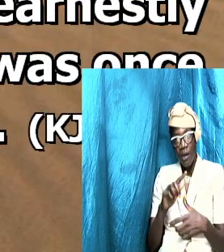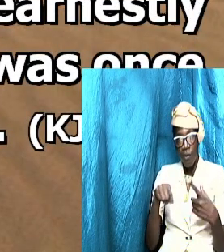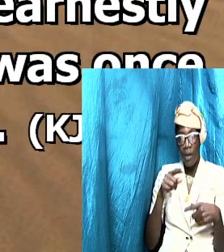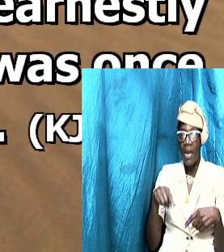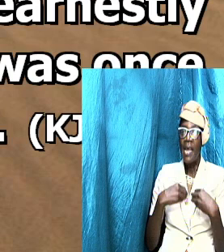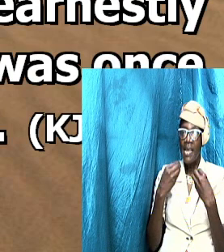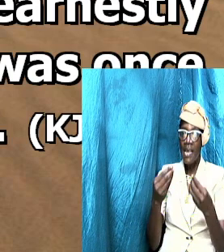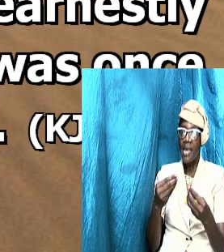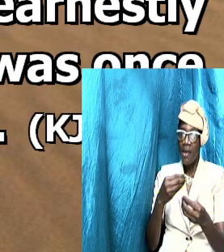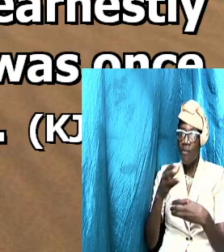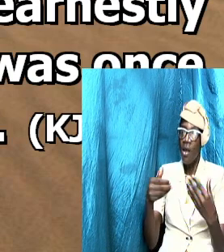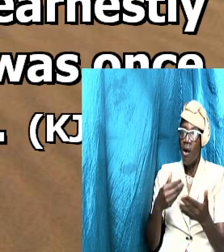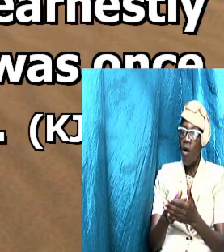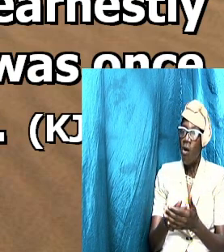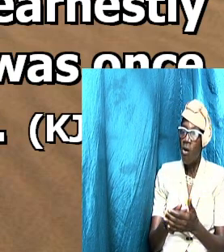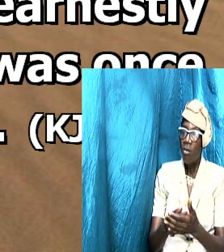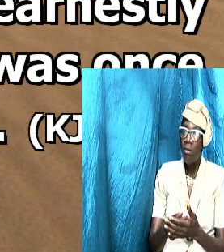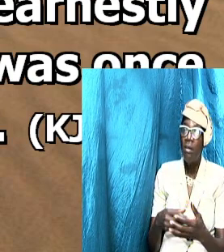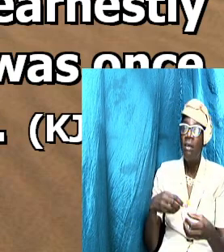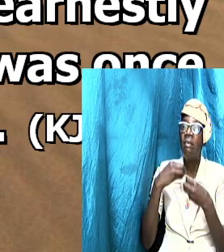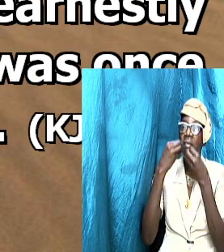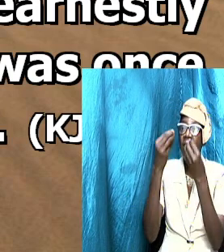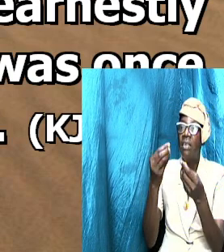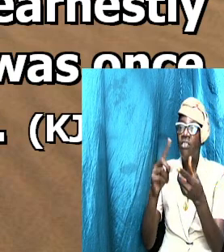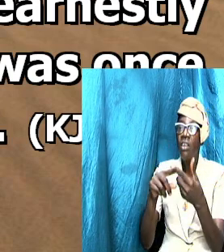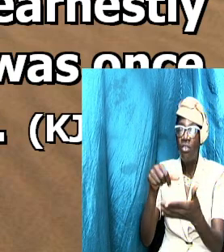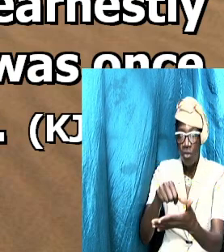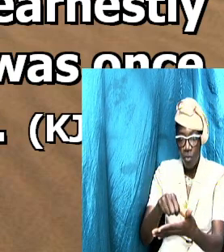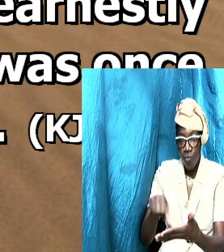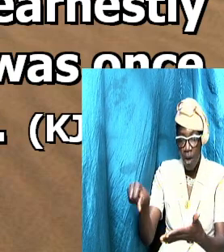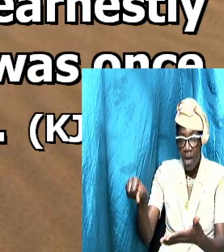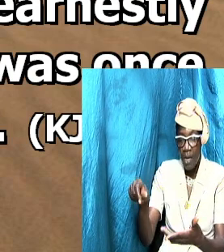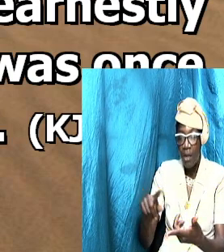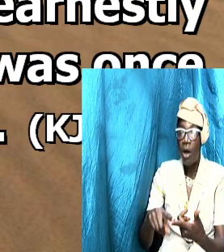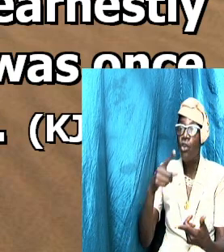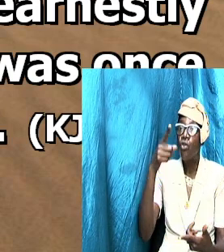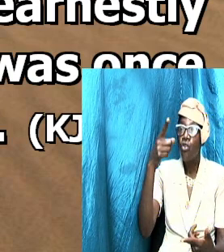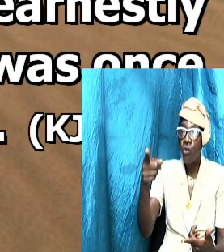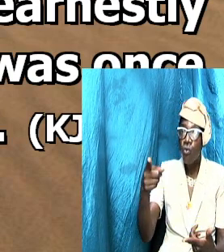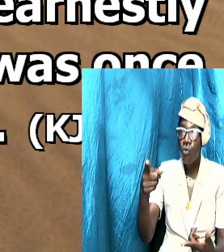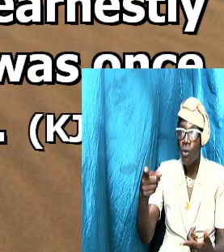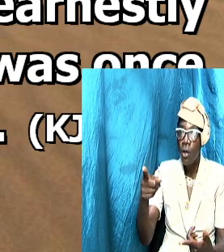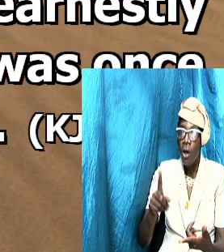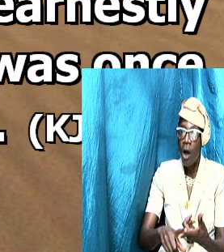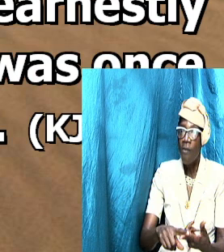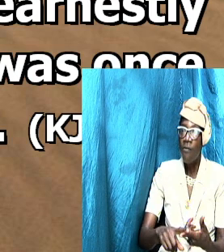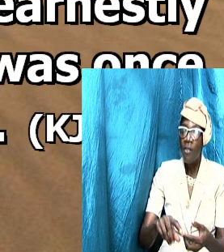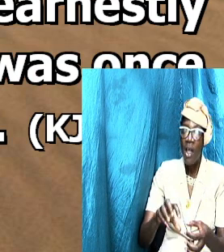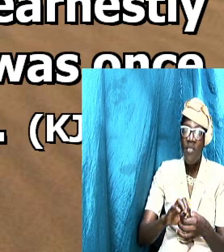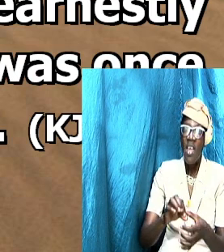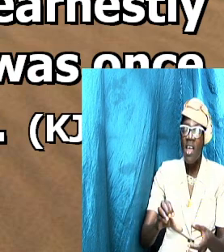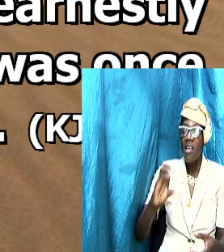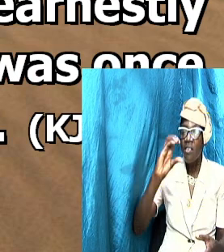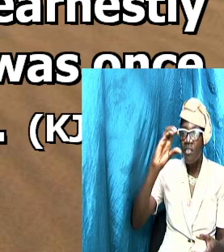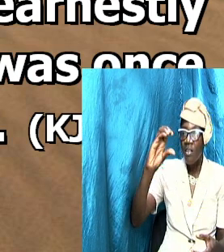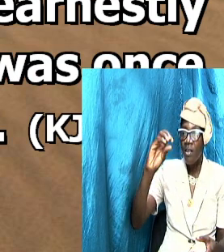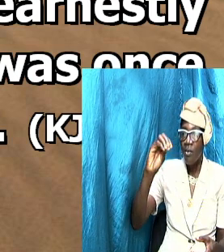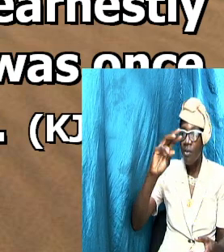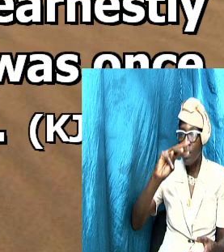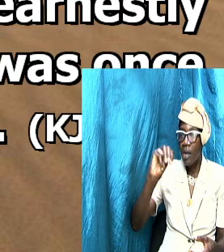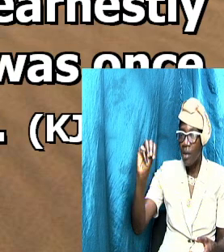I gave all diligence to write unto you of the common salvation